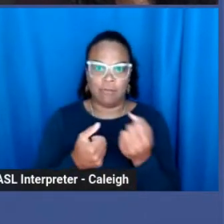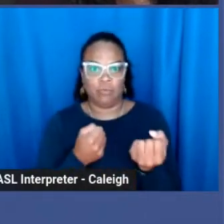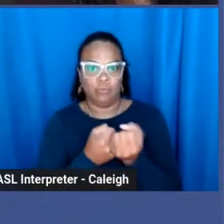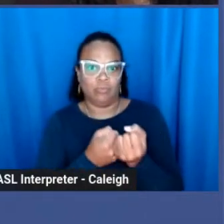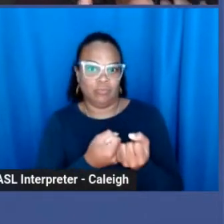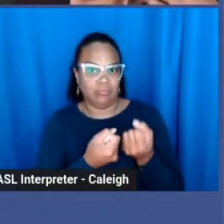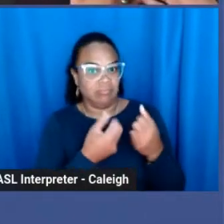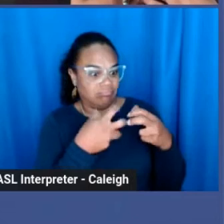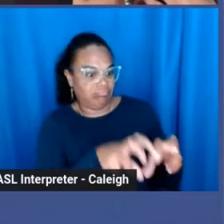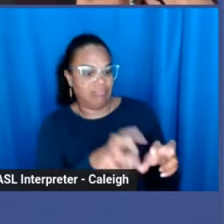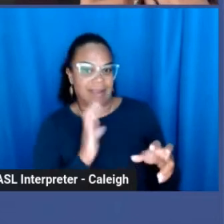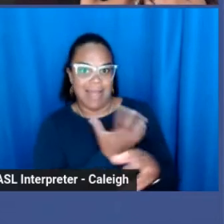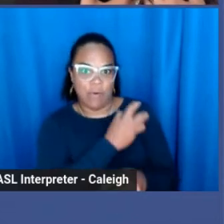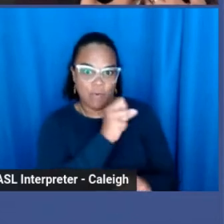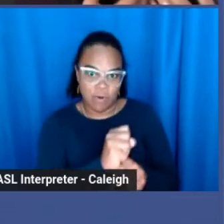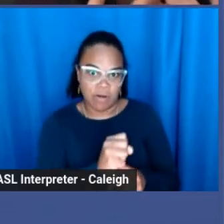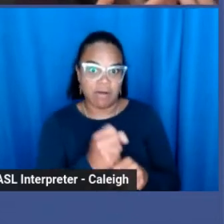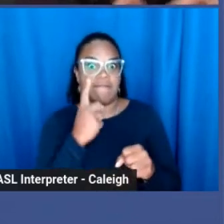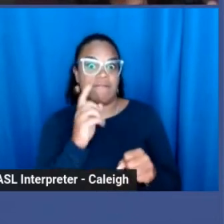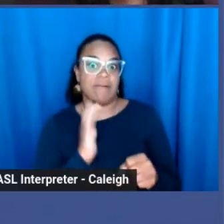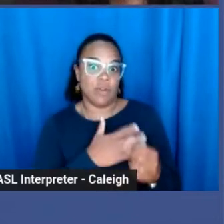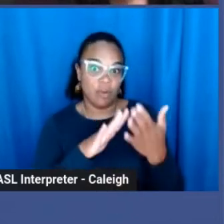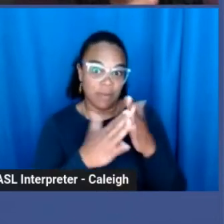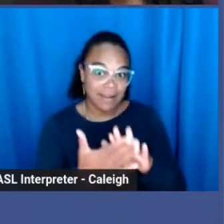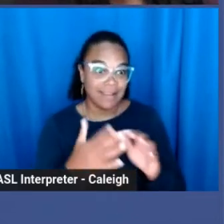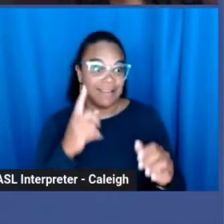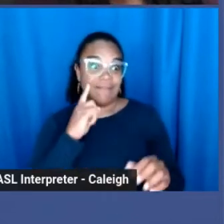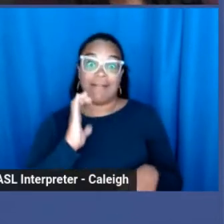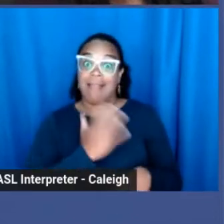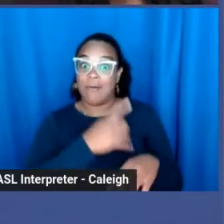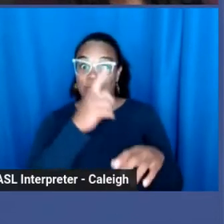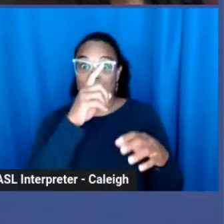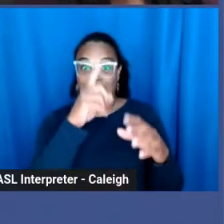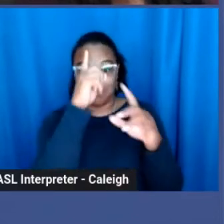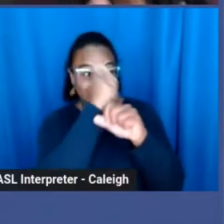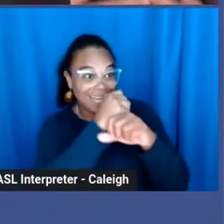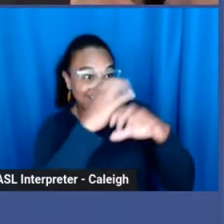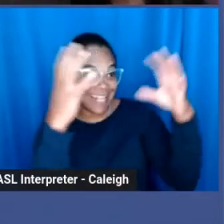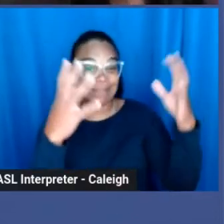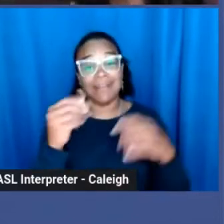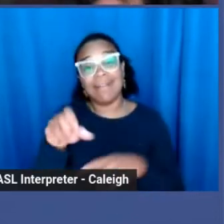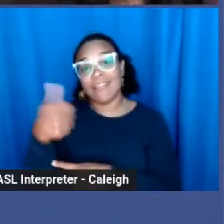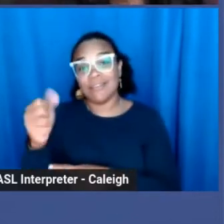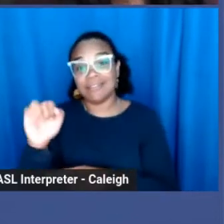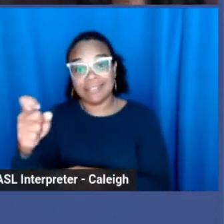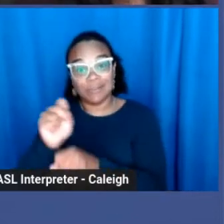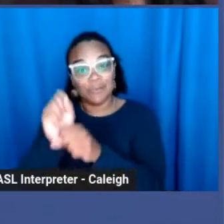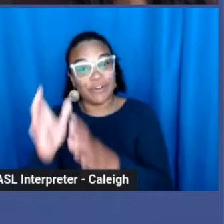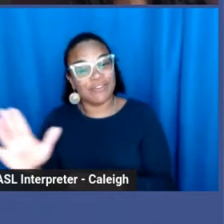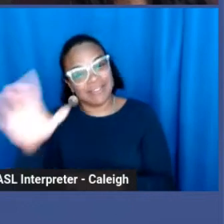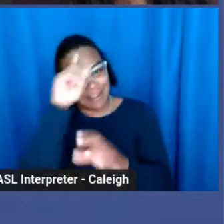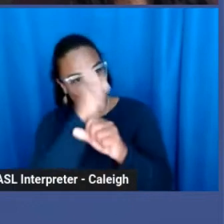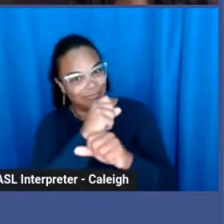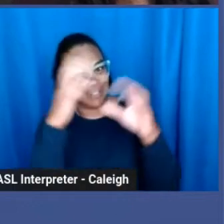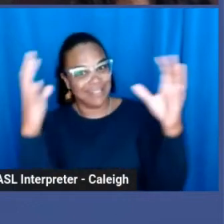for our own dreams and the dreams of the lives of sex workers in our communities vastly.